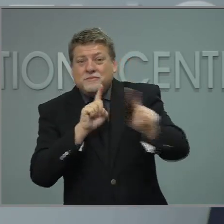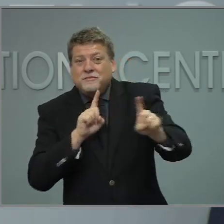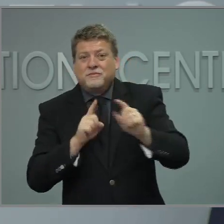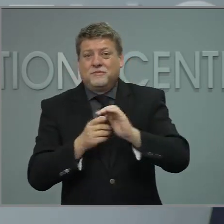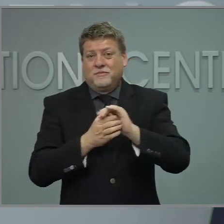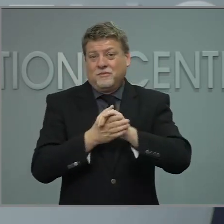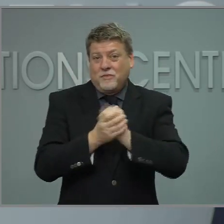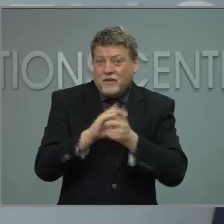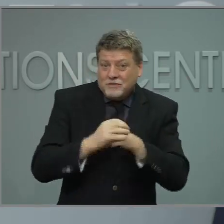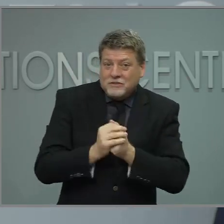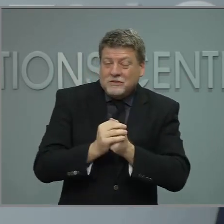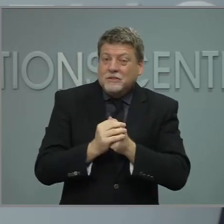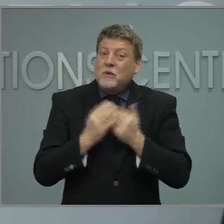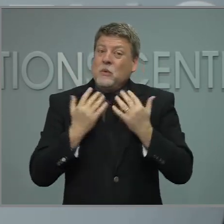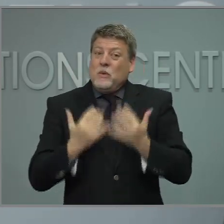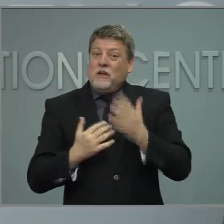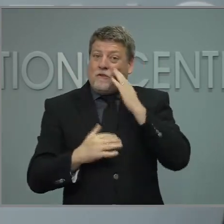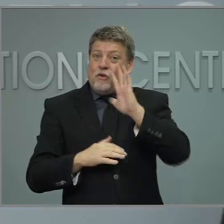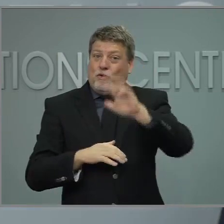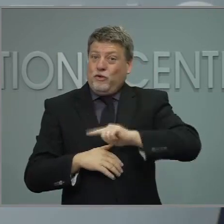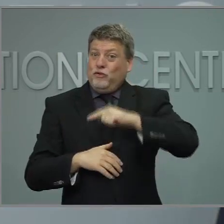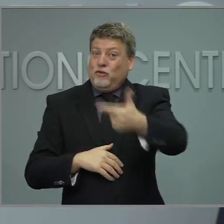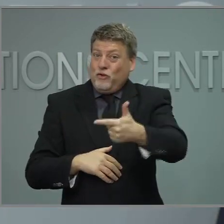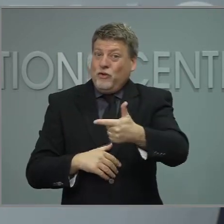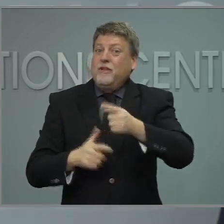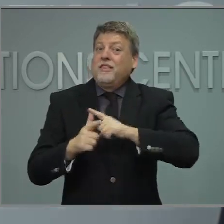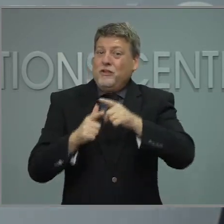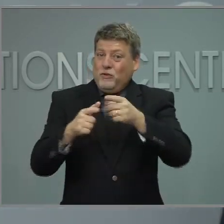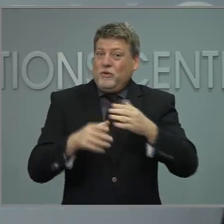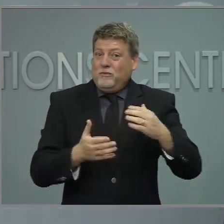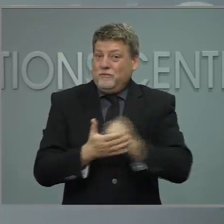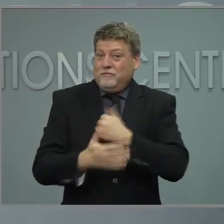spot to get their shot. Thank you, Governor.